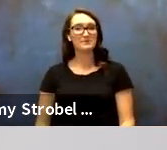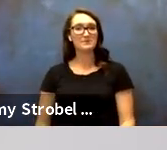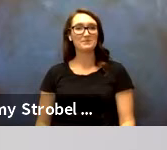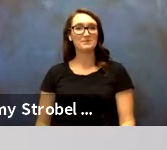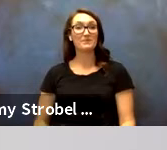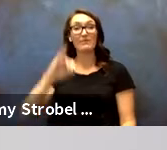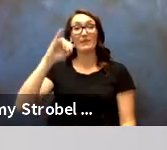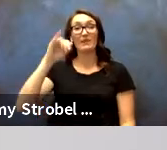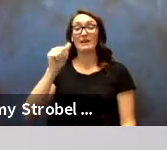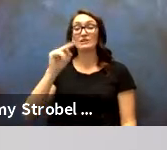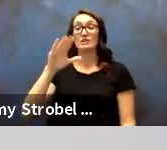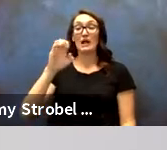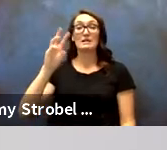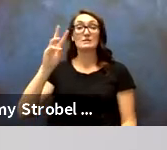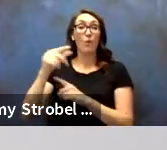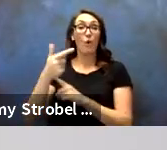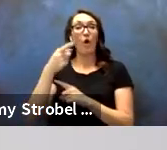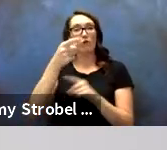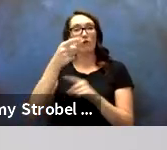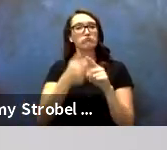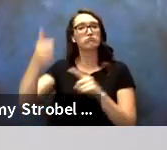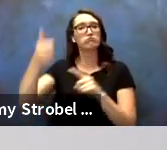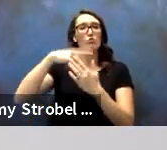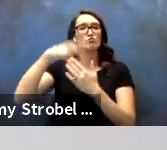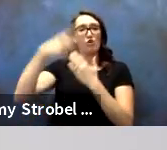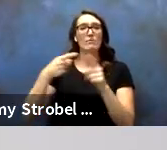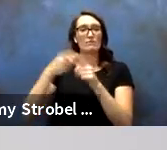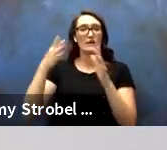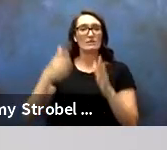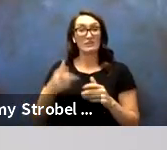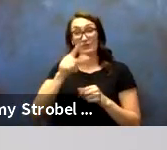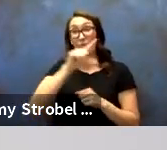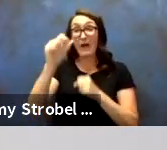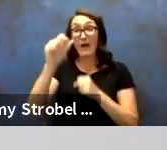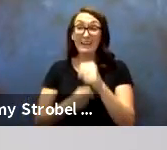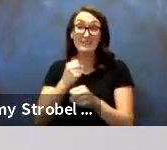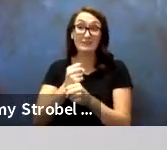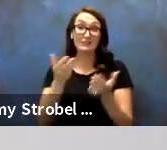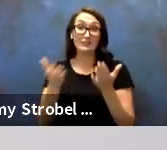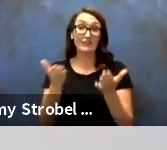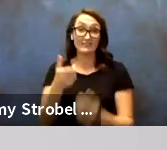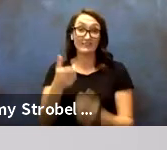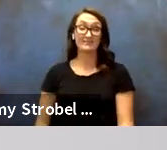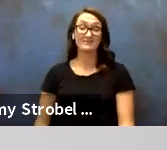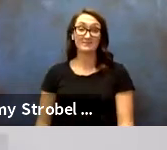Janice Wong, Senior Program Specialist, 20 years of service.